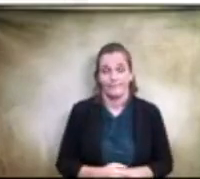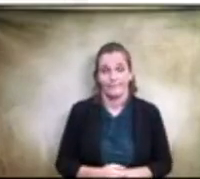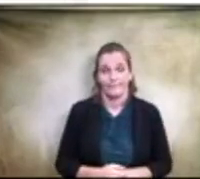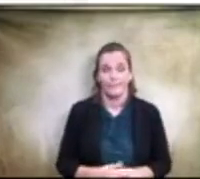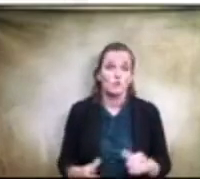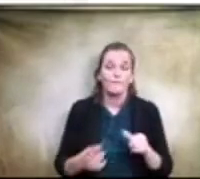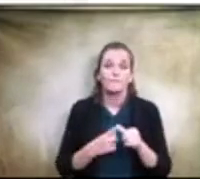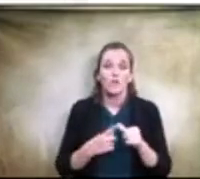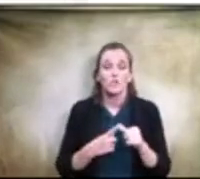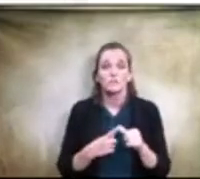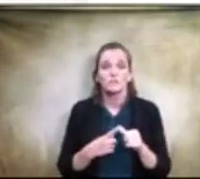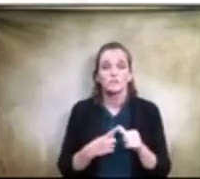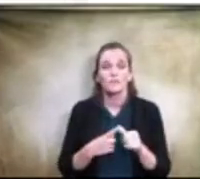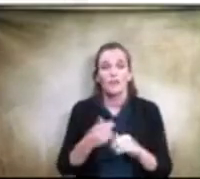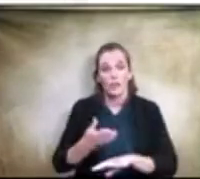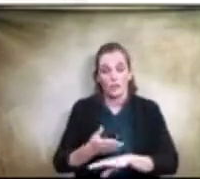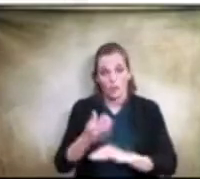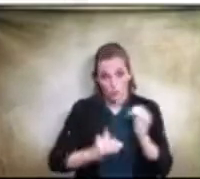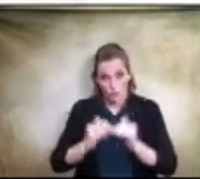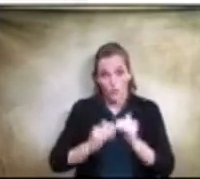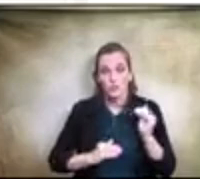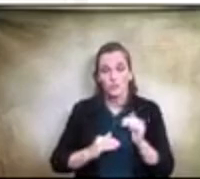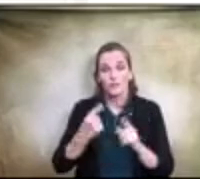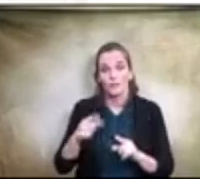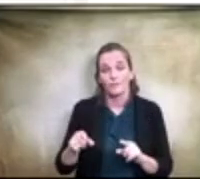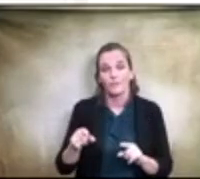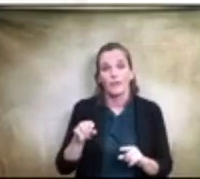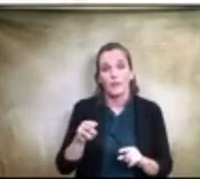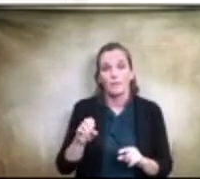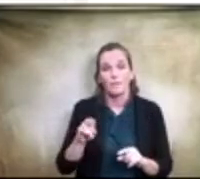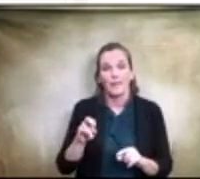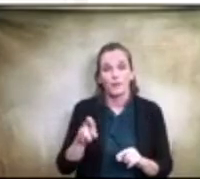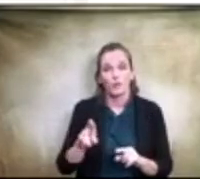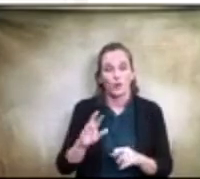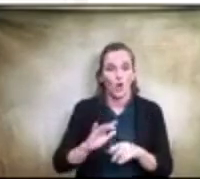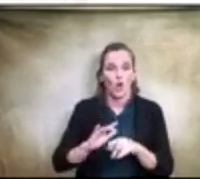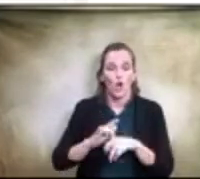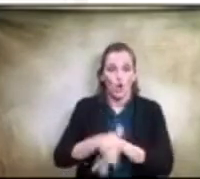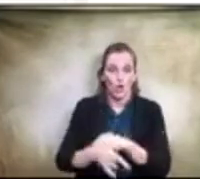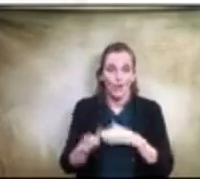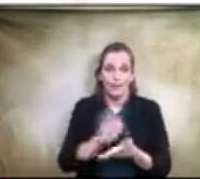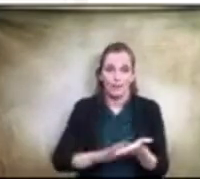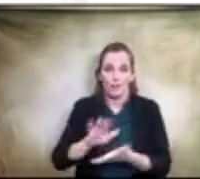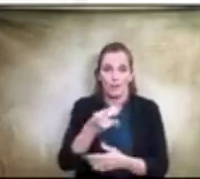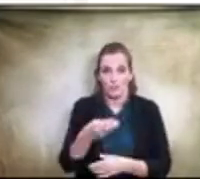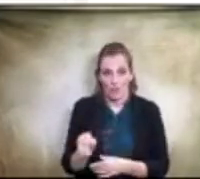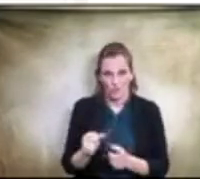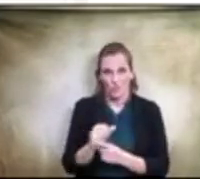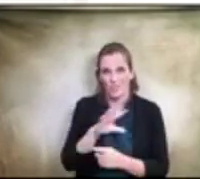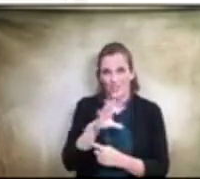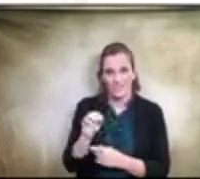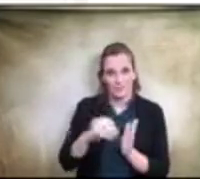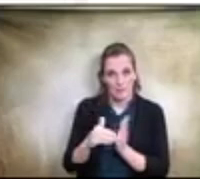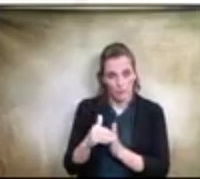the construction of the Manor Early College High School estimated budget is 16 million. The transportation